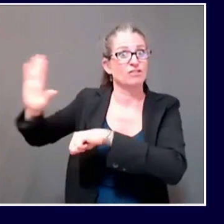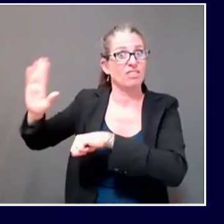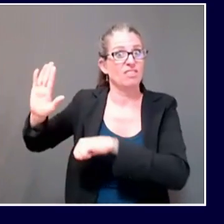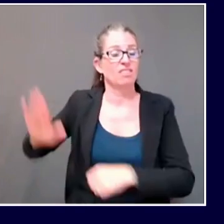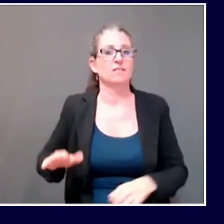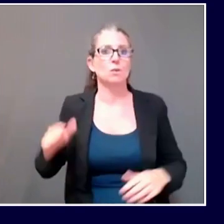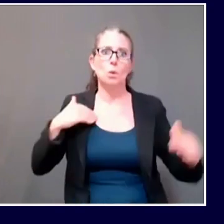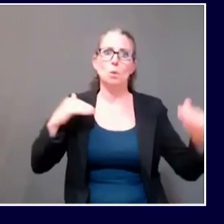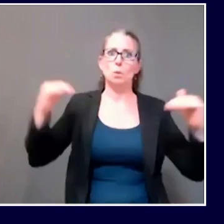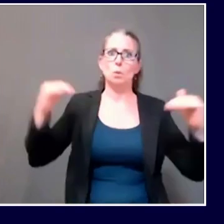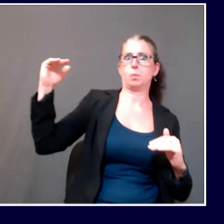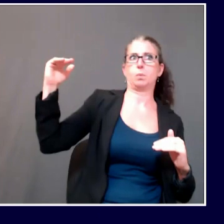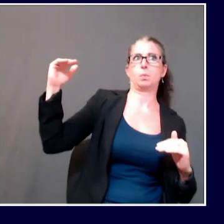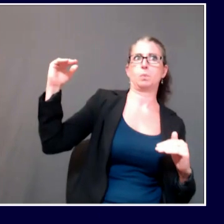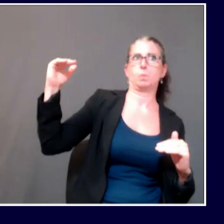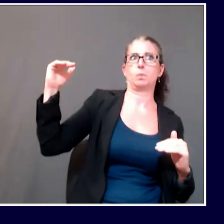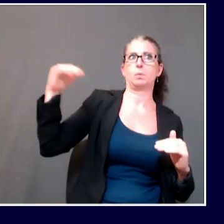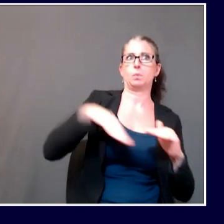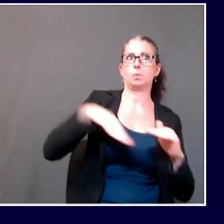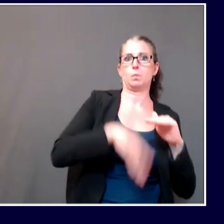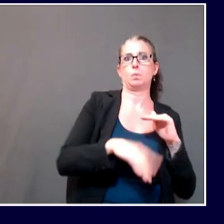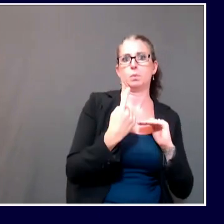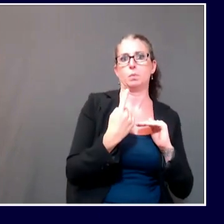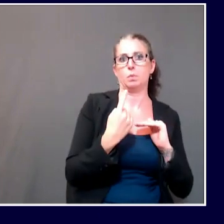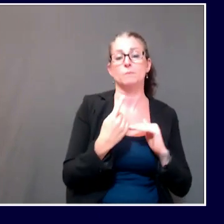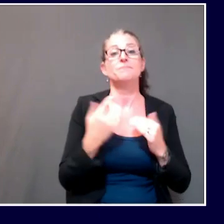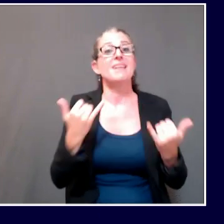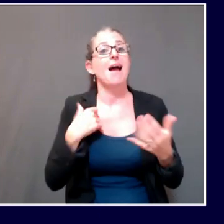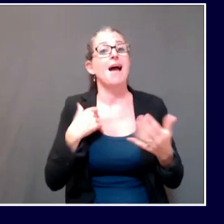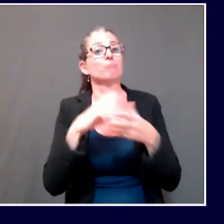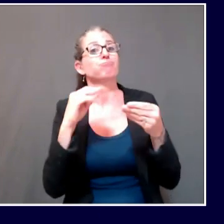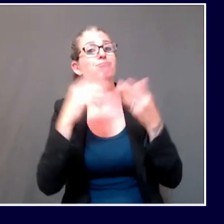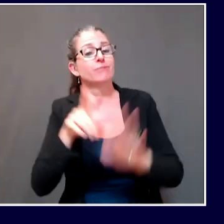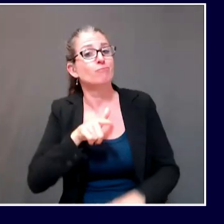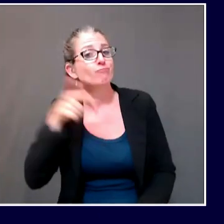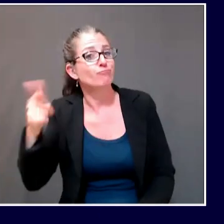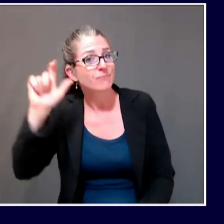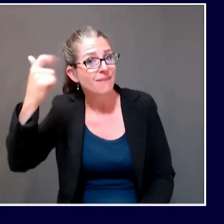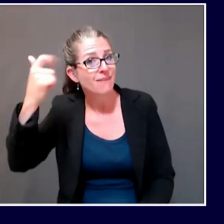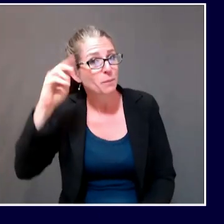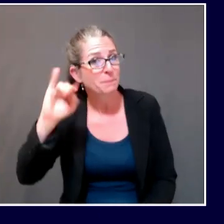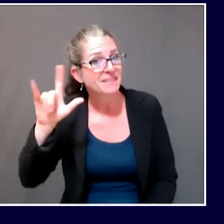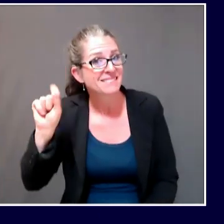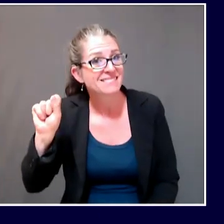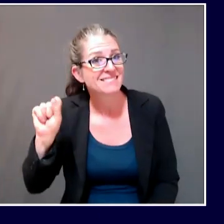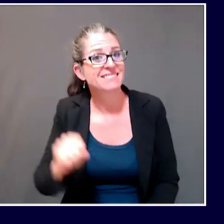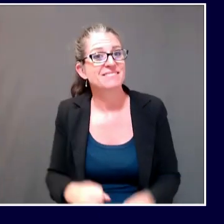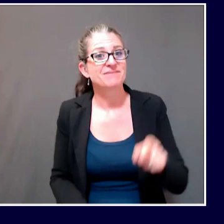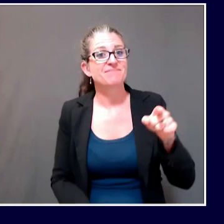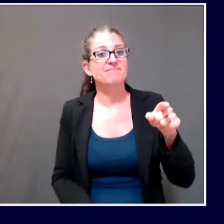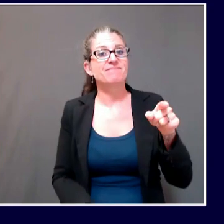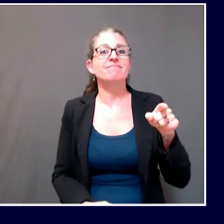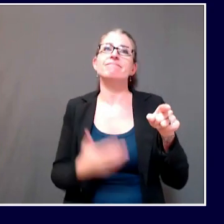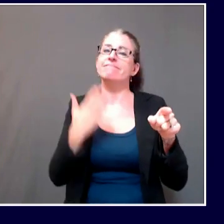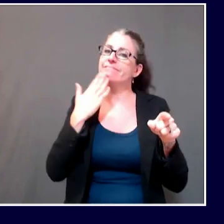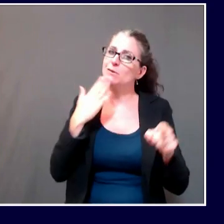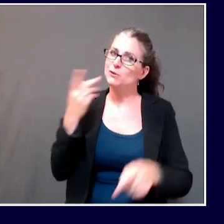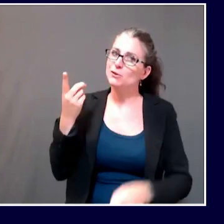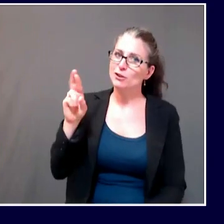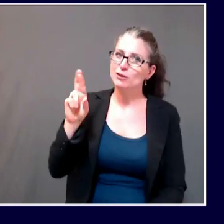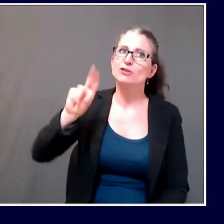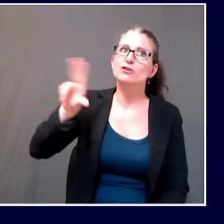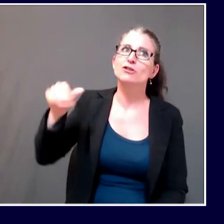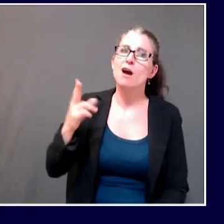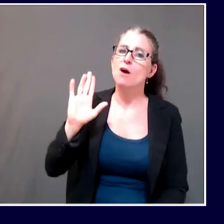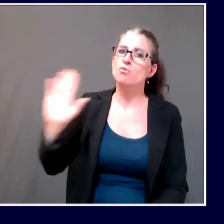I'm unmuted. Thank you, Dr. Shah. Thank you for your update. I'm also joined today by